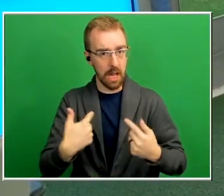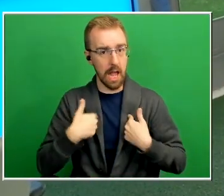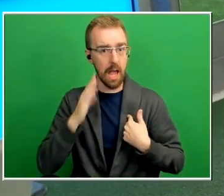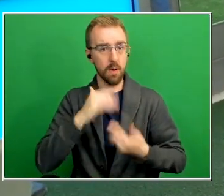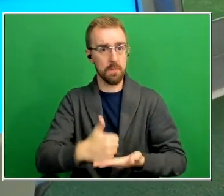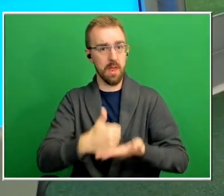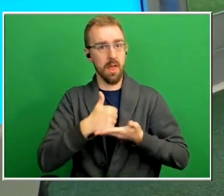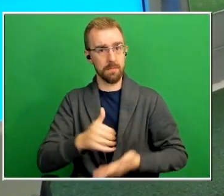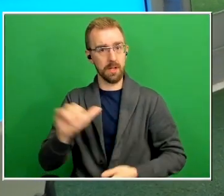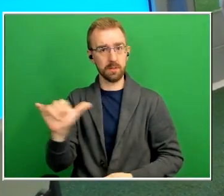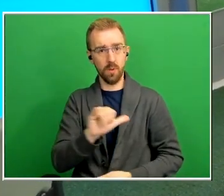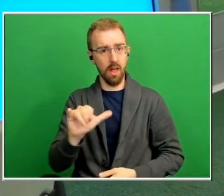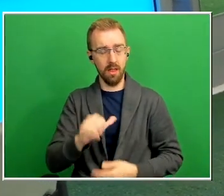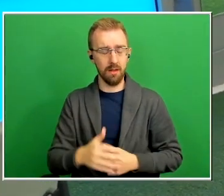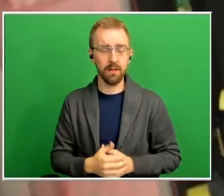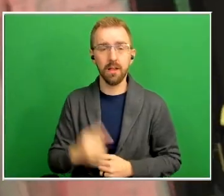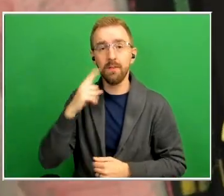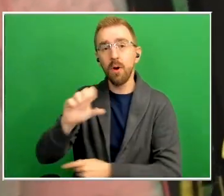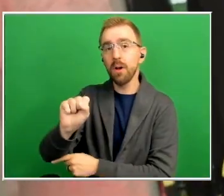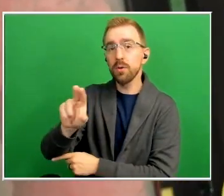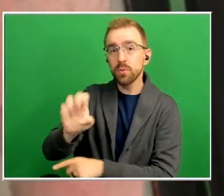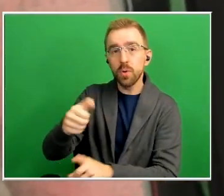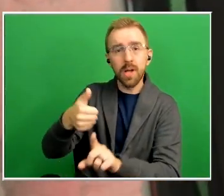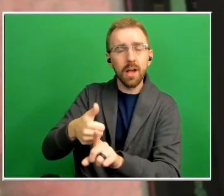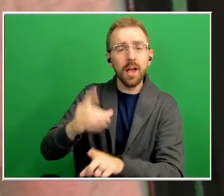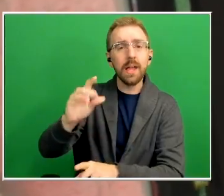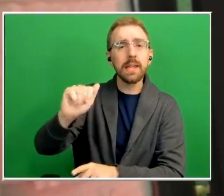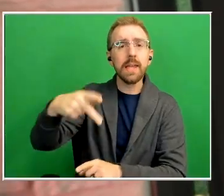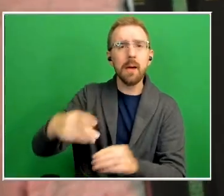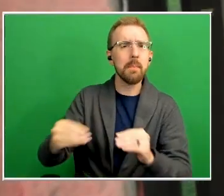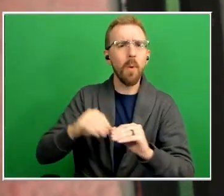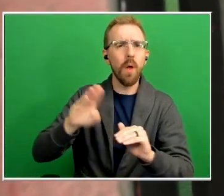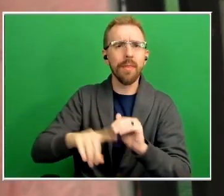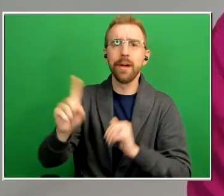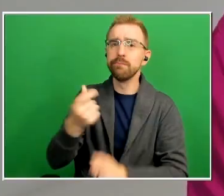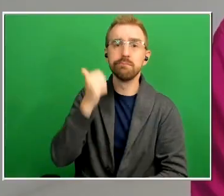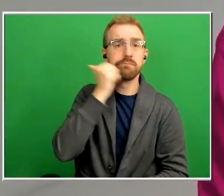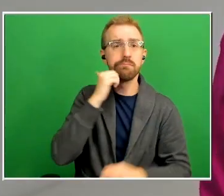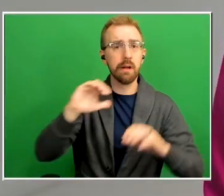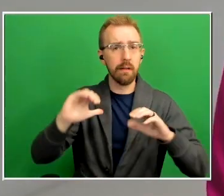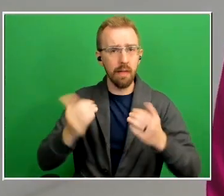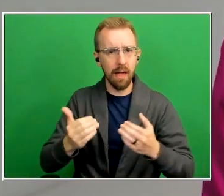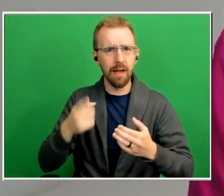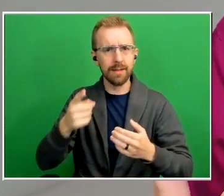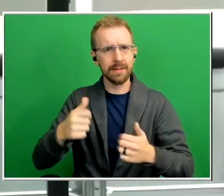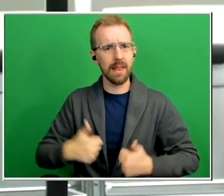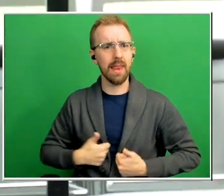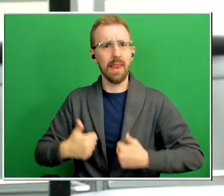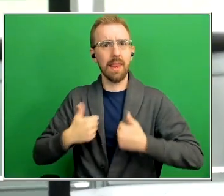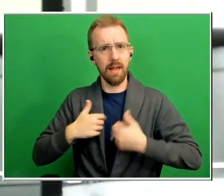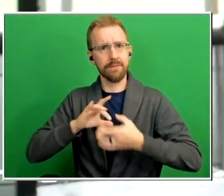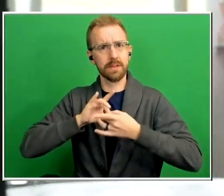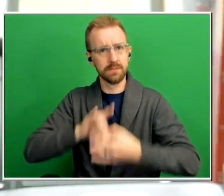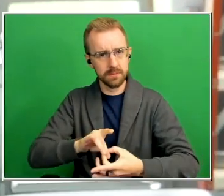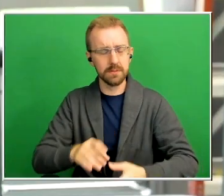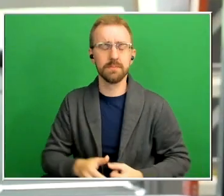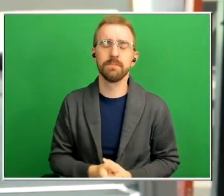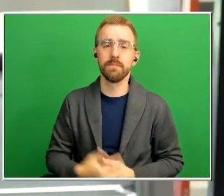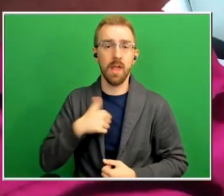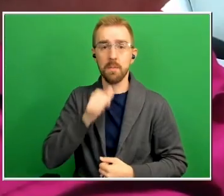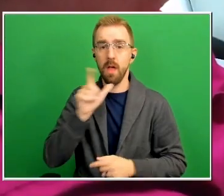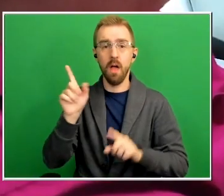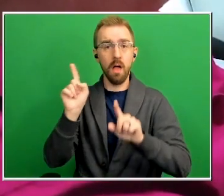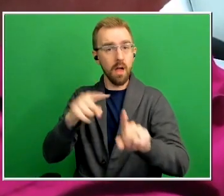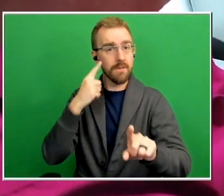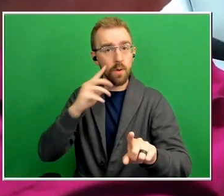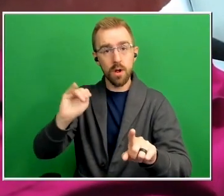sue dap has become more than a fitness class it's a vital lifeline I'm not coming for Mike I'm coming for me